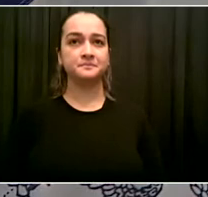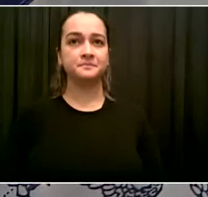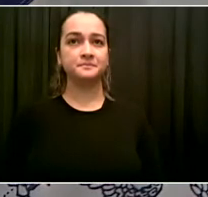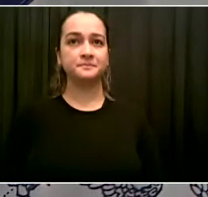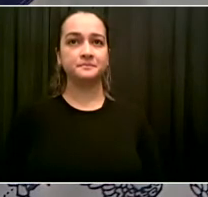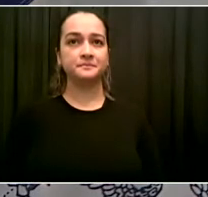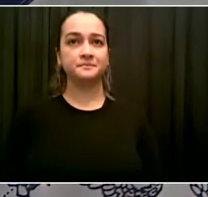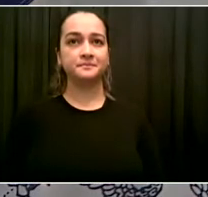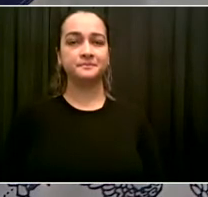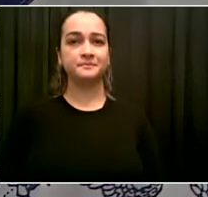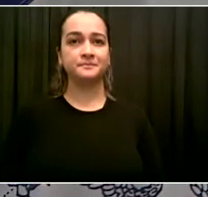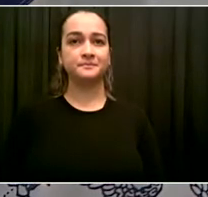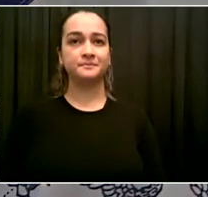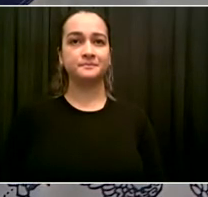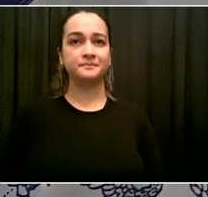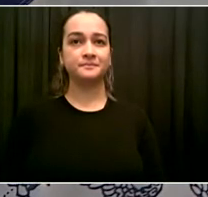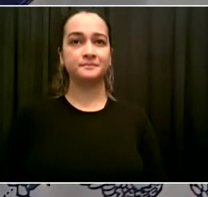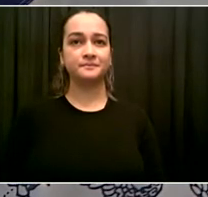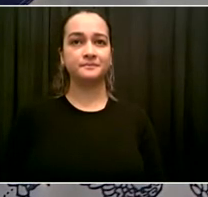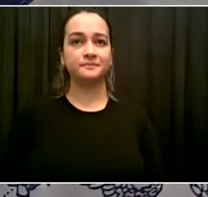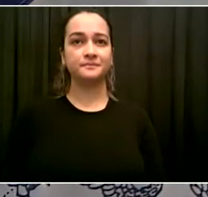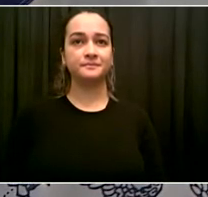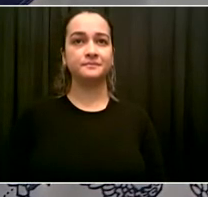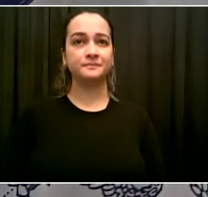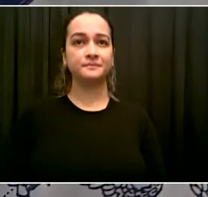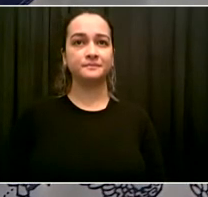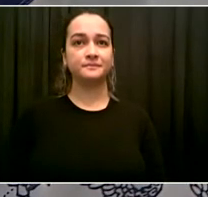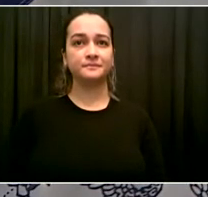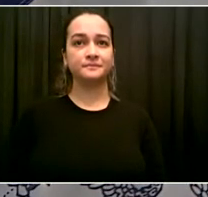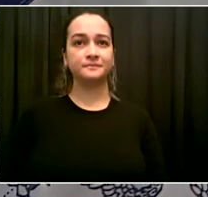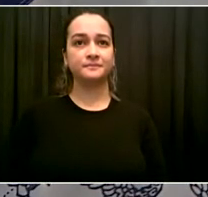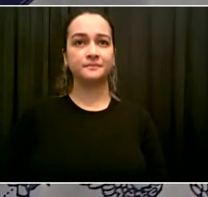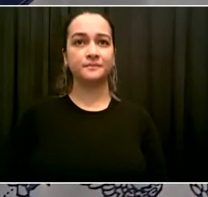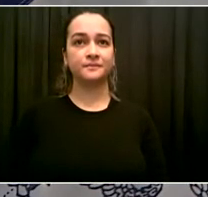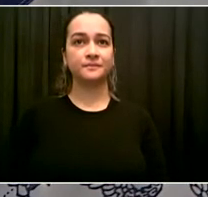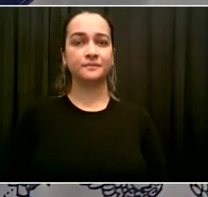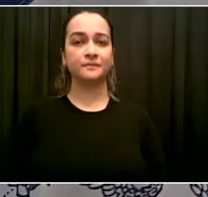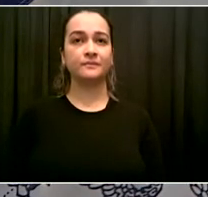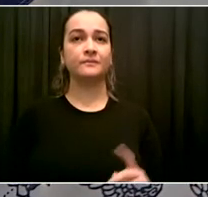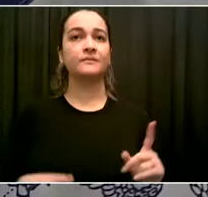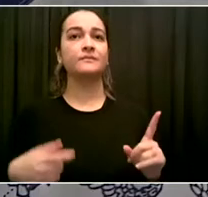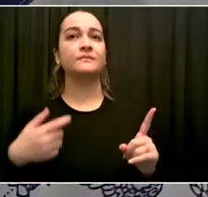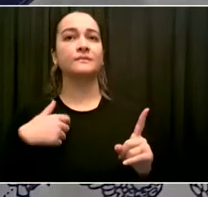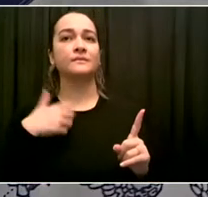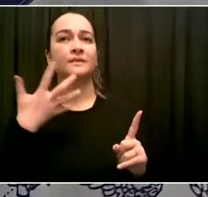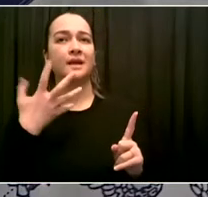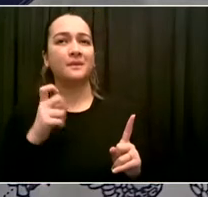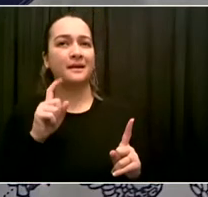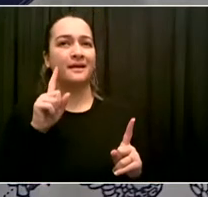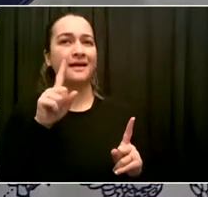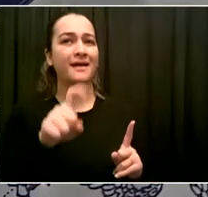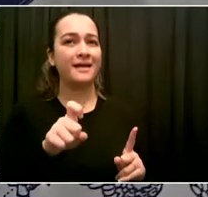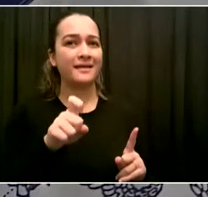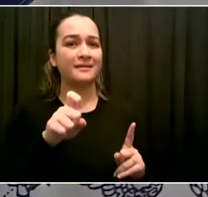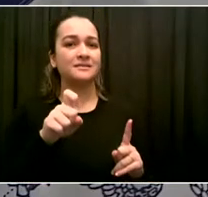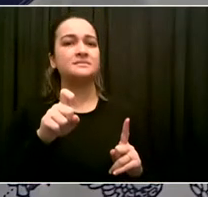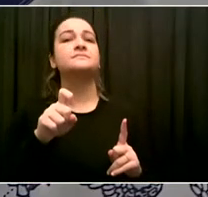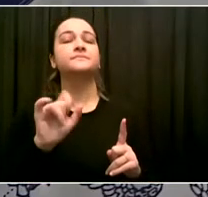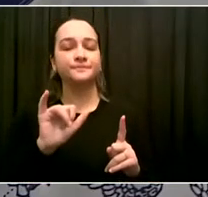probably three months. I don't like advertising a story that I'm interested in pursuing. But